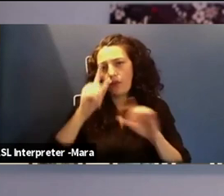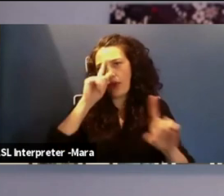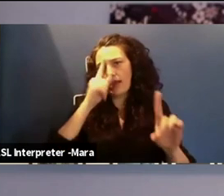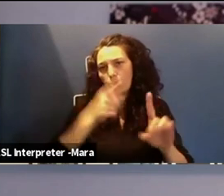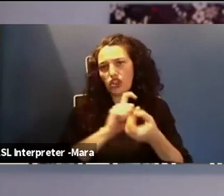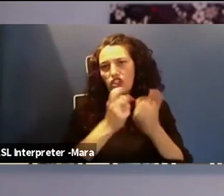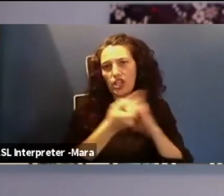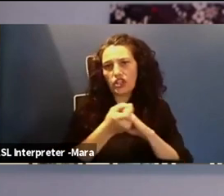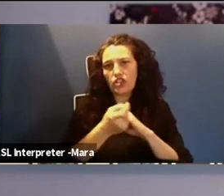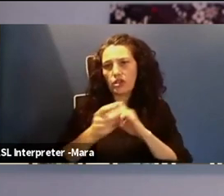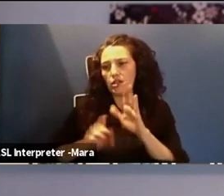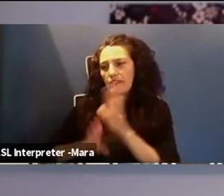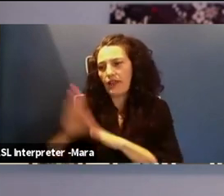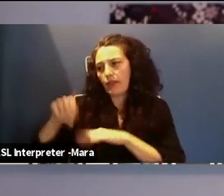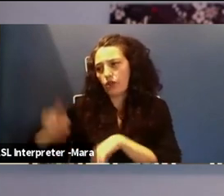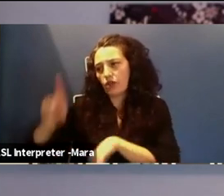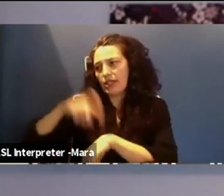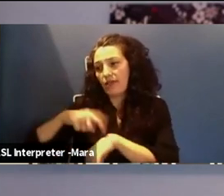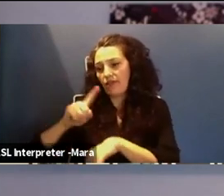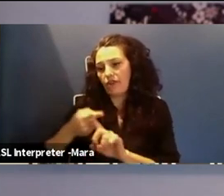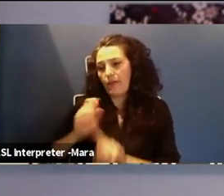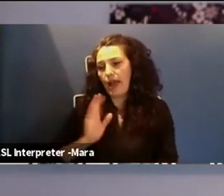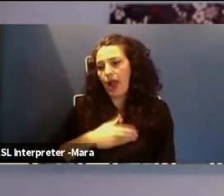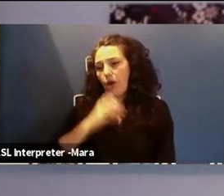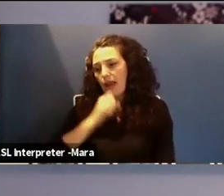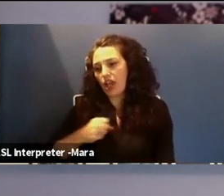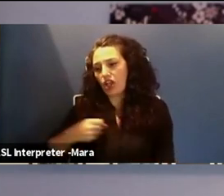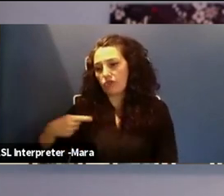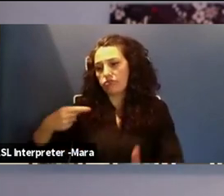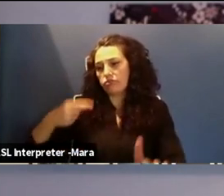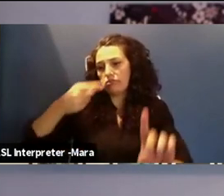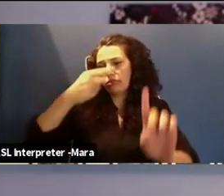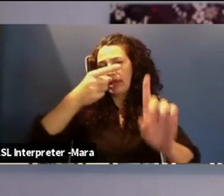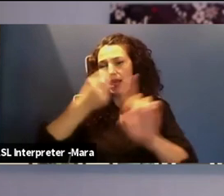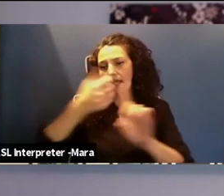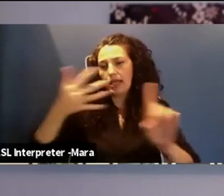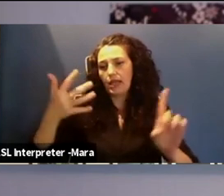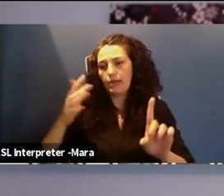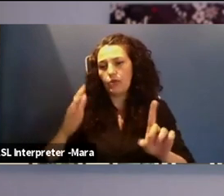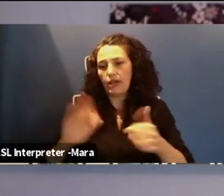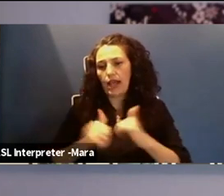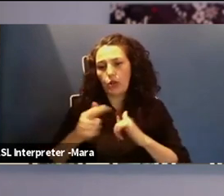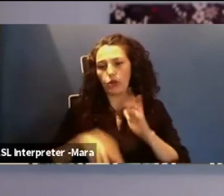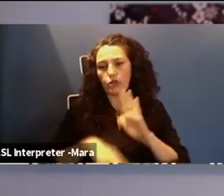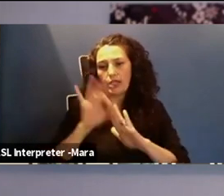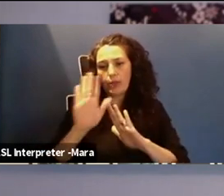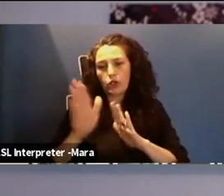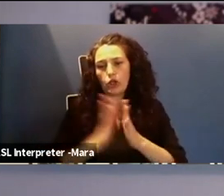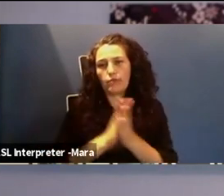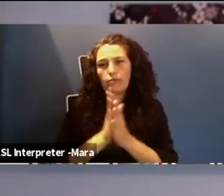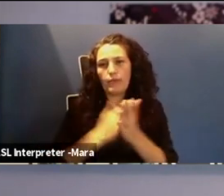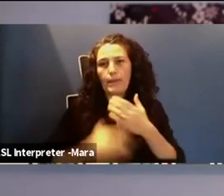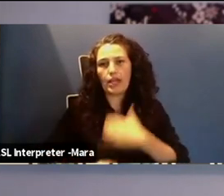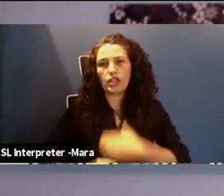develop over time since you were our age and can you elaborate on that experience of discovering your passion. So whoever would like